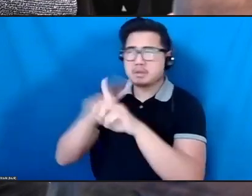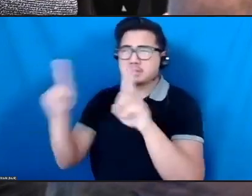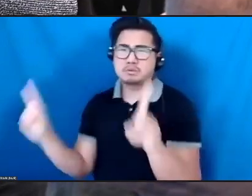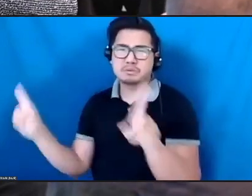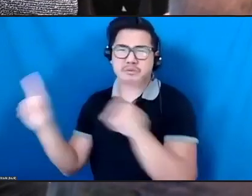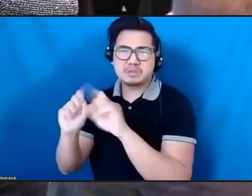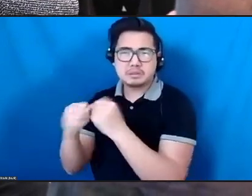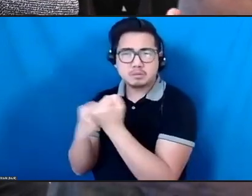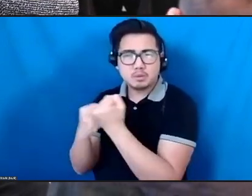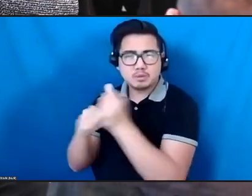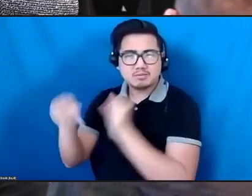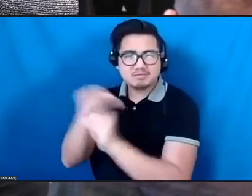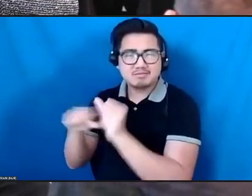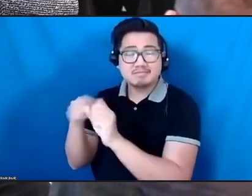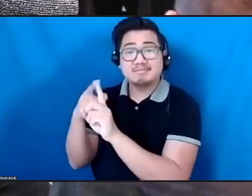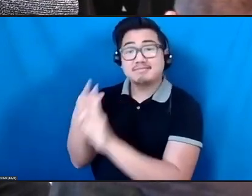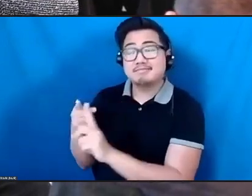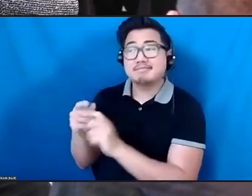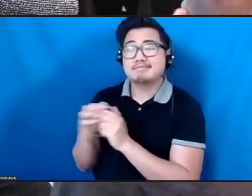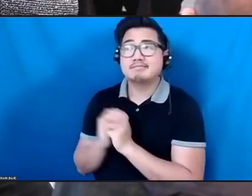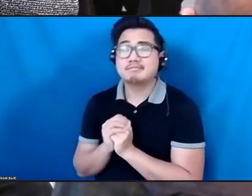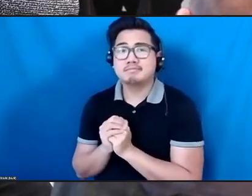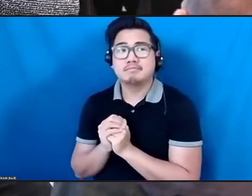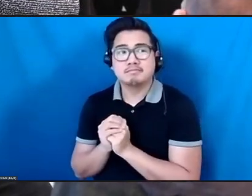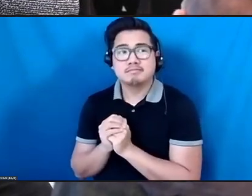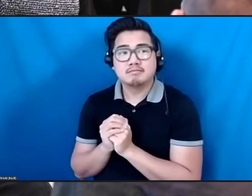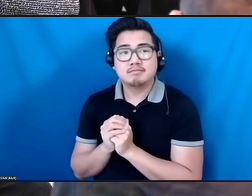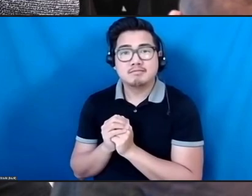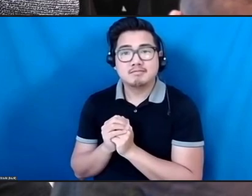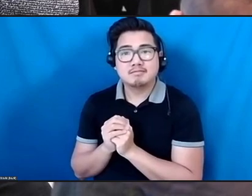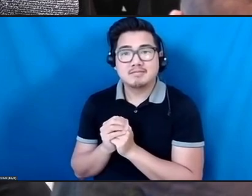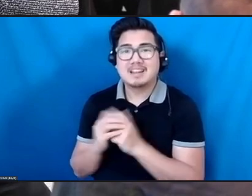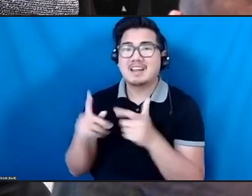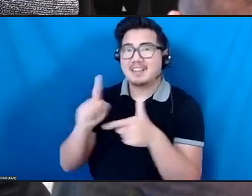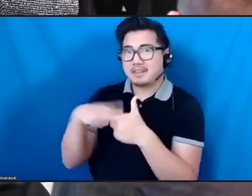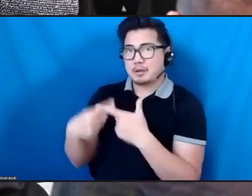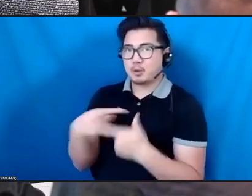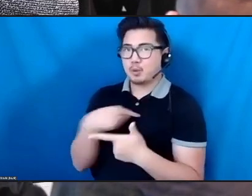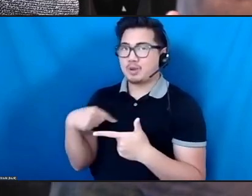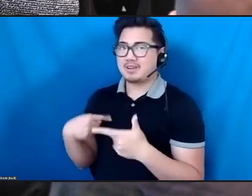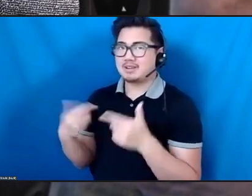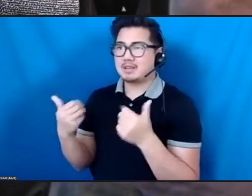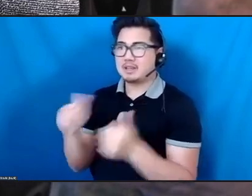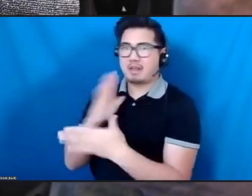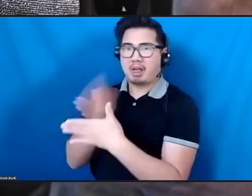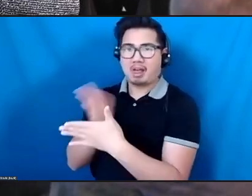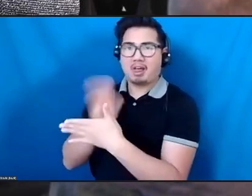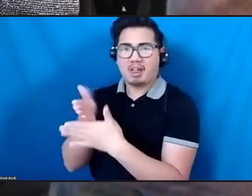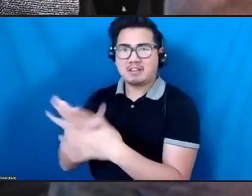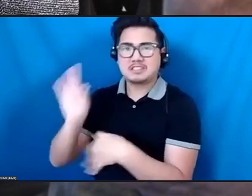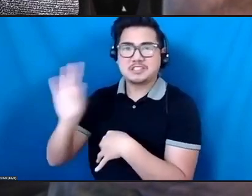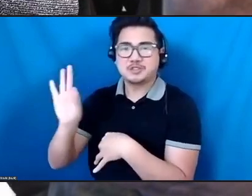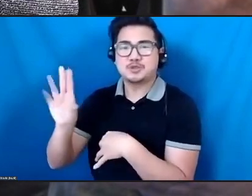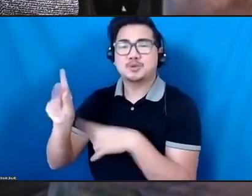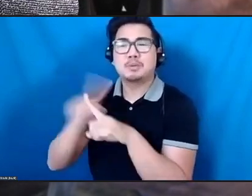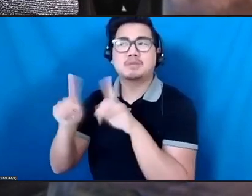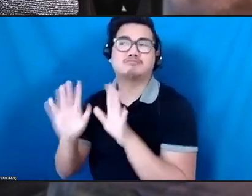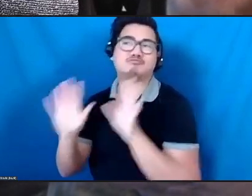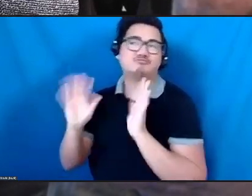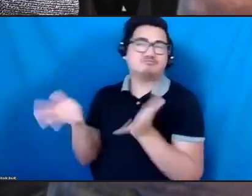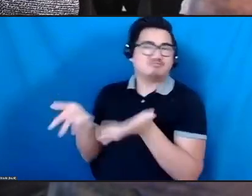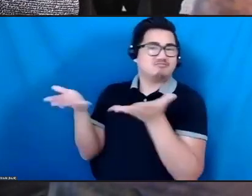And a lot of the rest of us, you know, can move out of the way a little bit from that, so. Thank you, Derek. Bill.